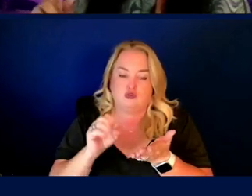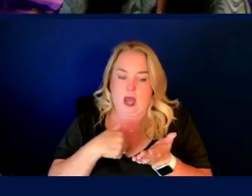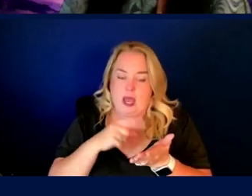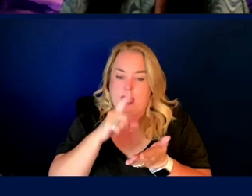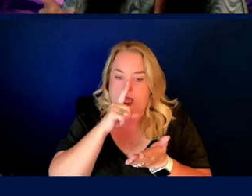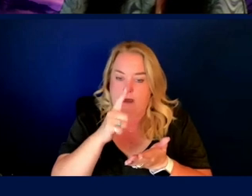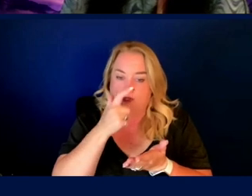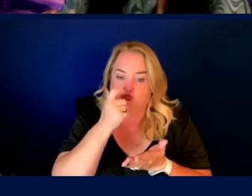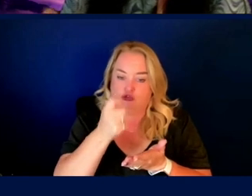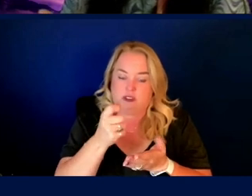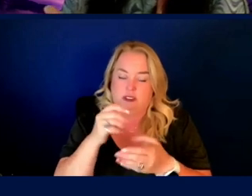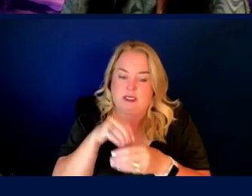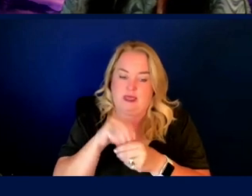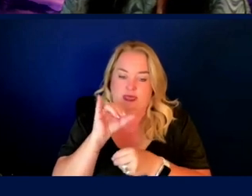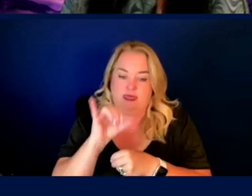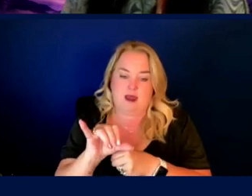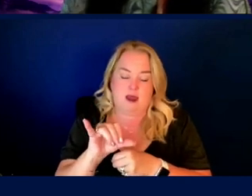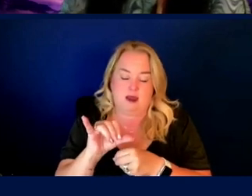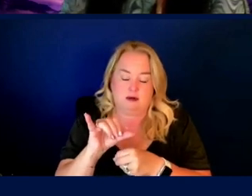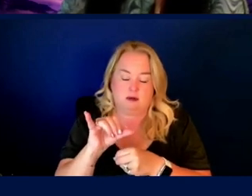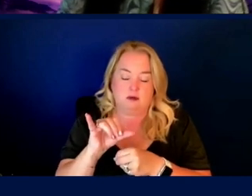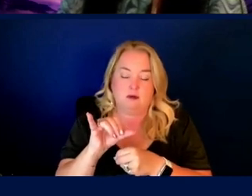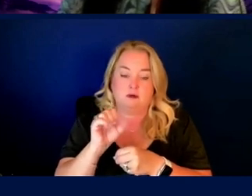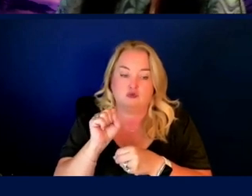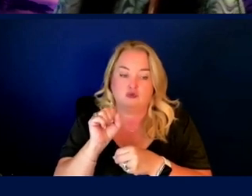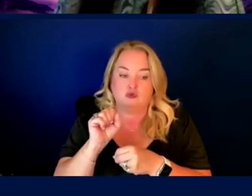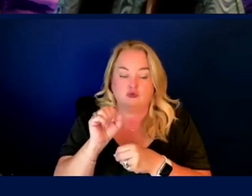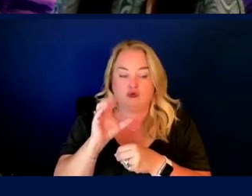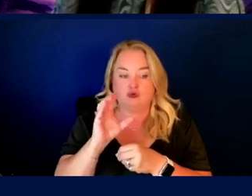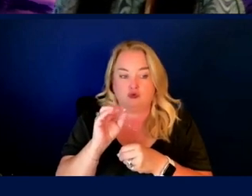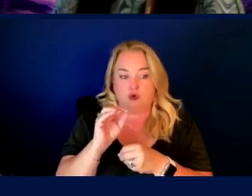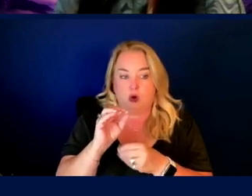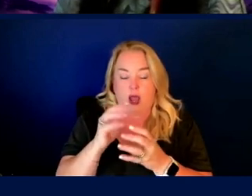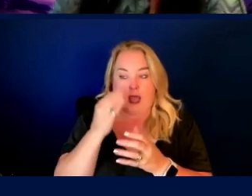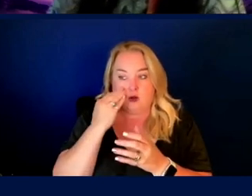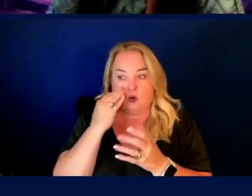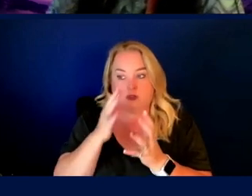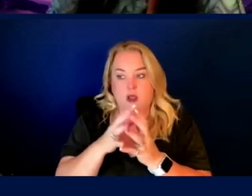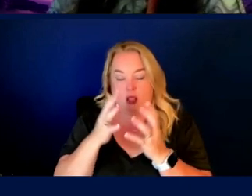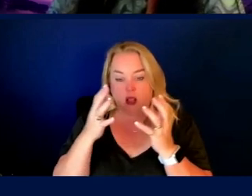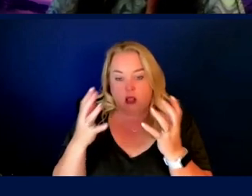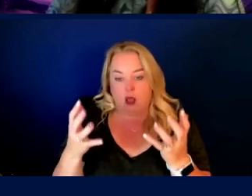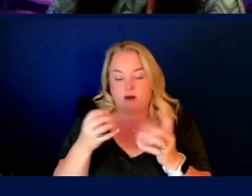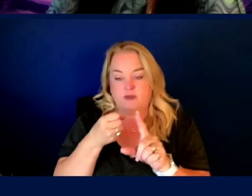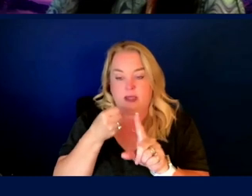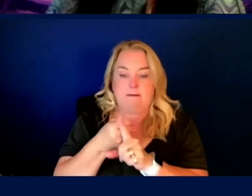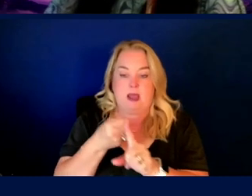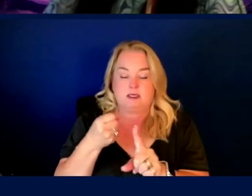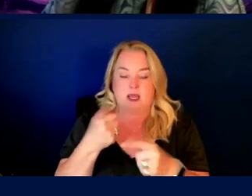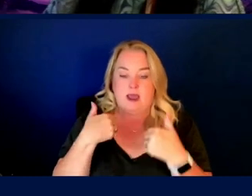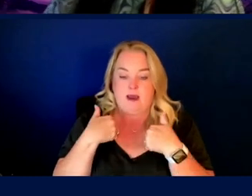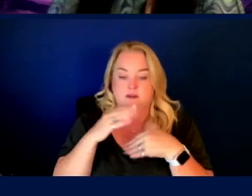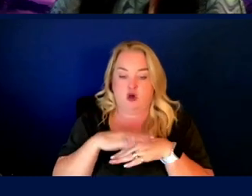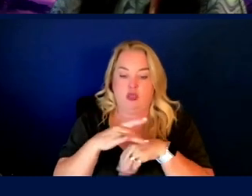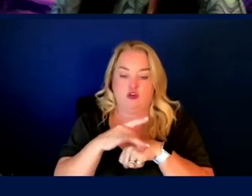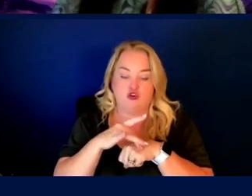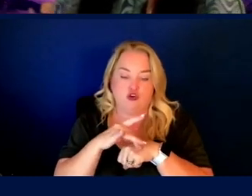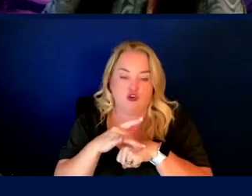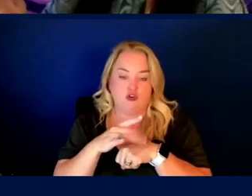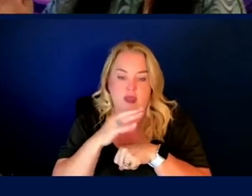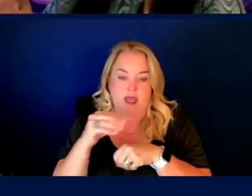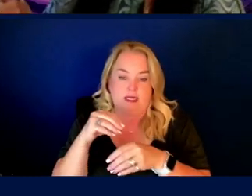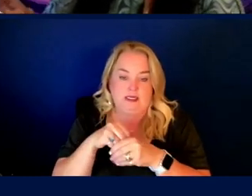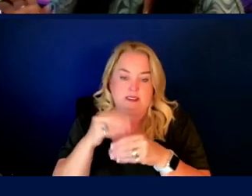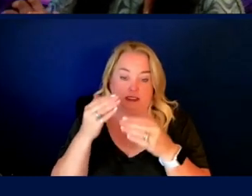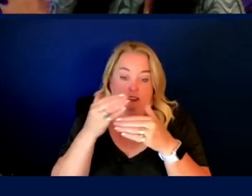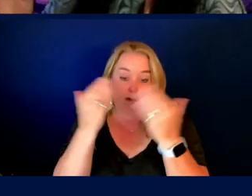interested in the translational innovation in this space, just given the sheer volume of impact that it has, uh, on earth and potentially in space. So